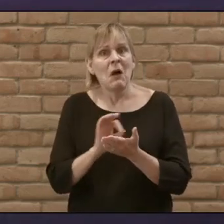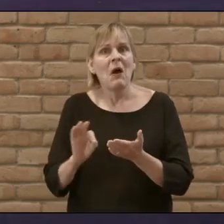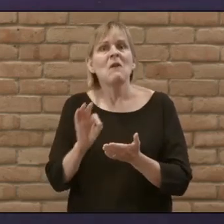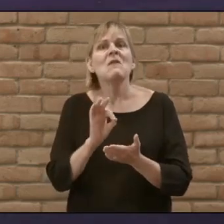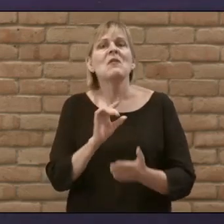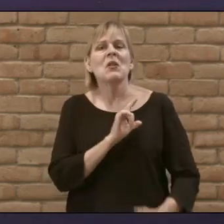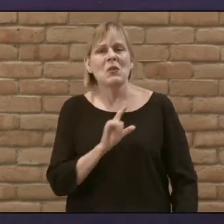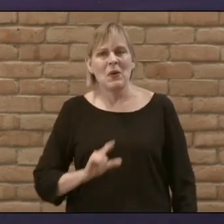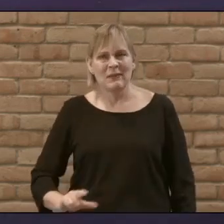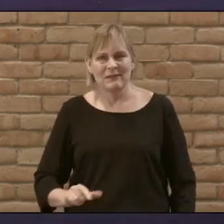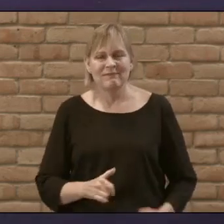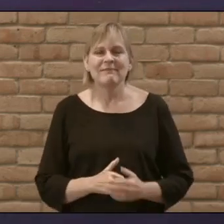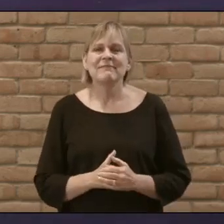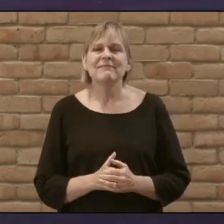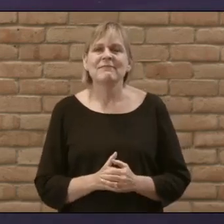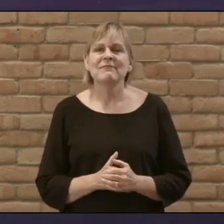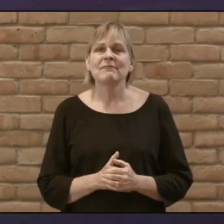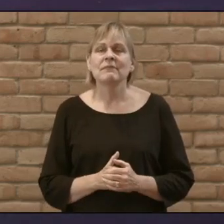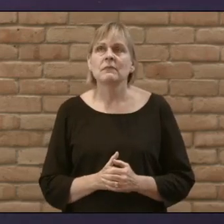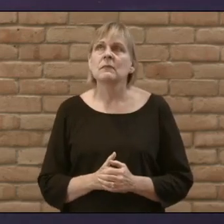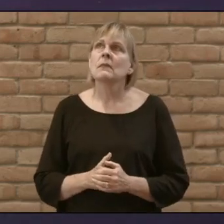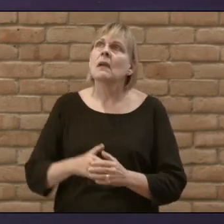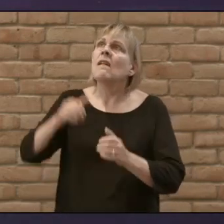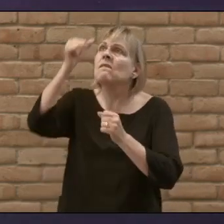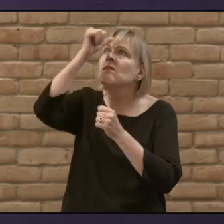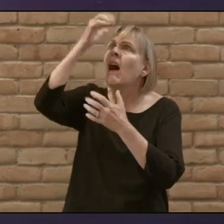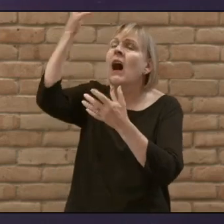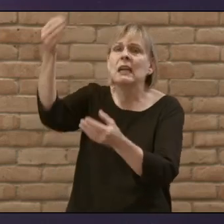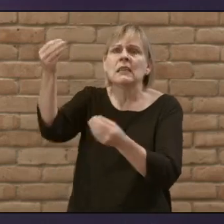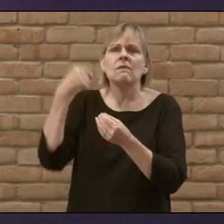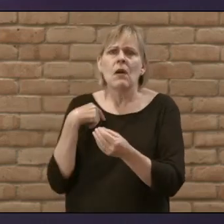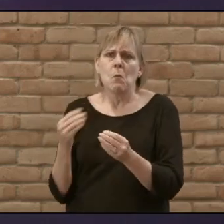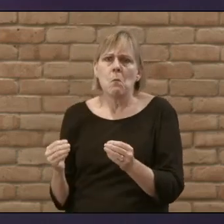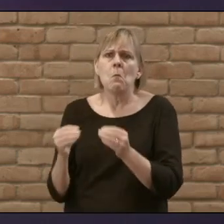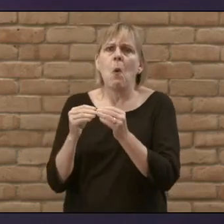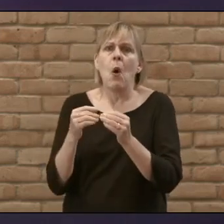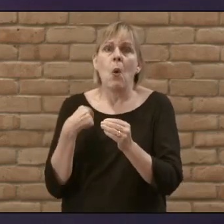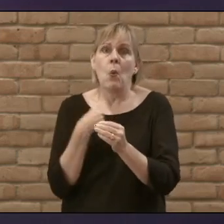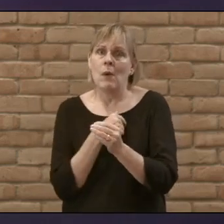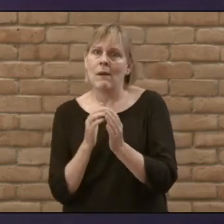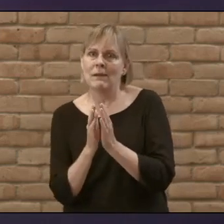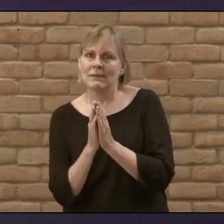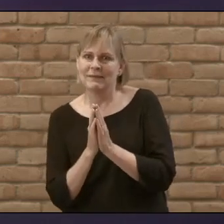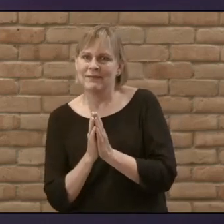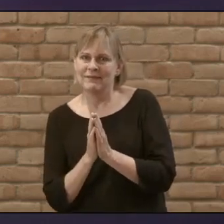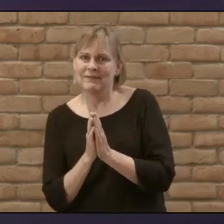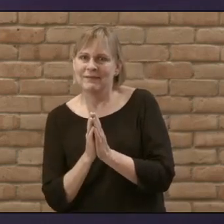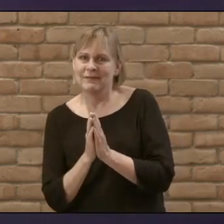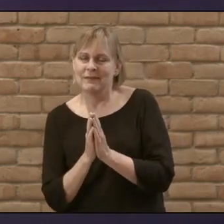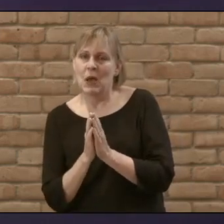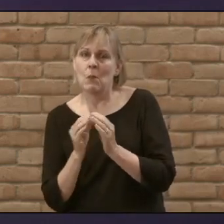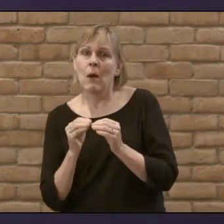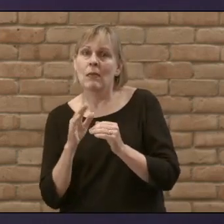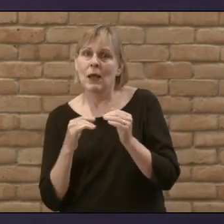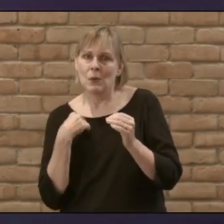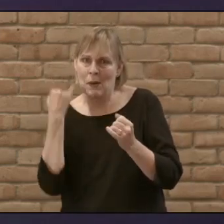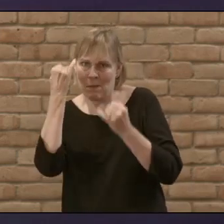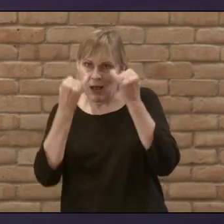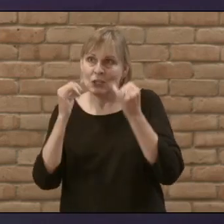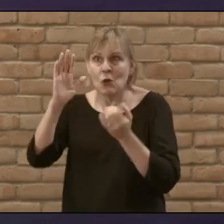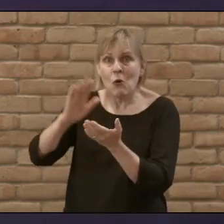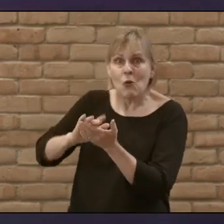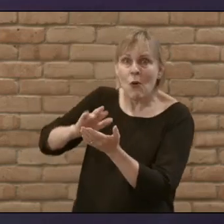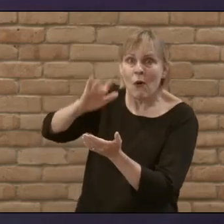of the Lord. Father, give us more than we could ever ask for or imagine for your